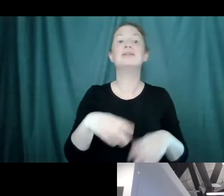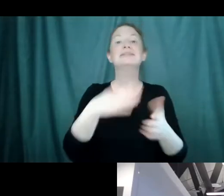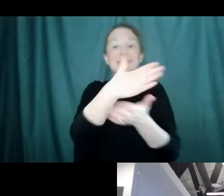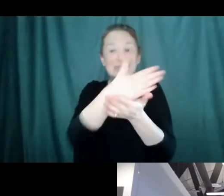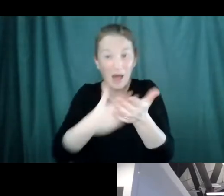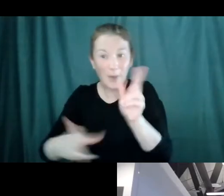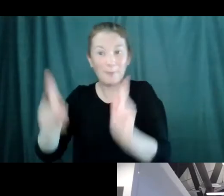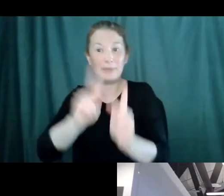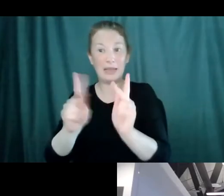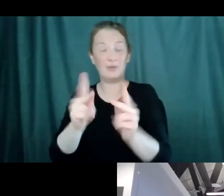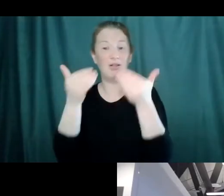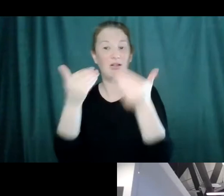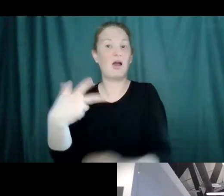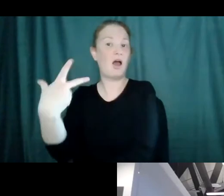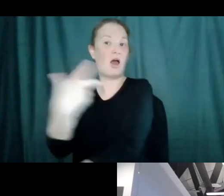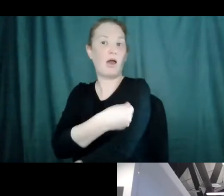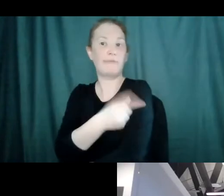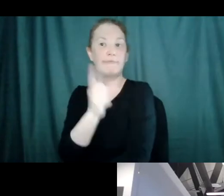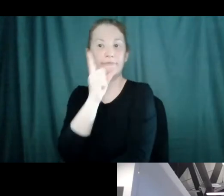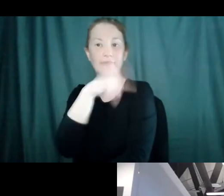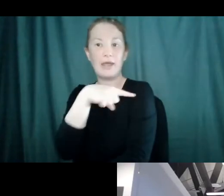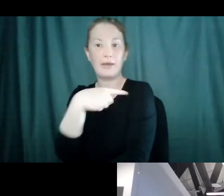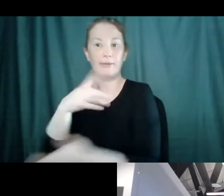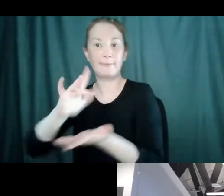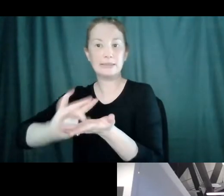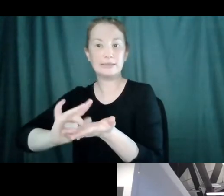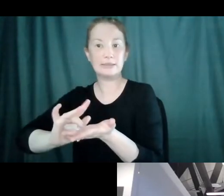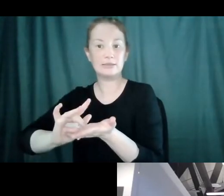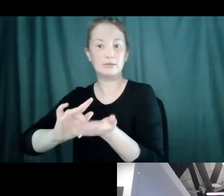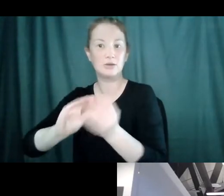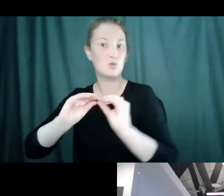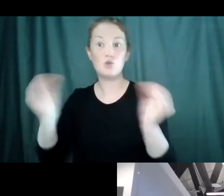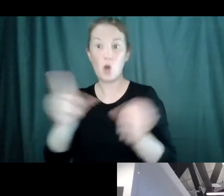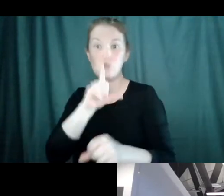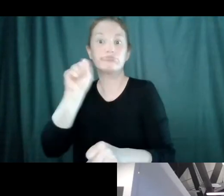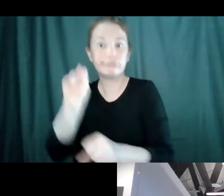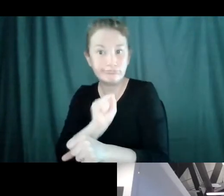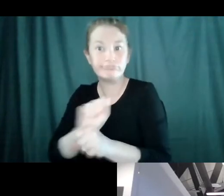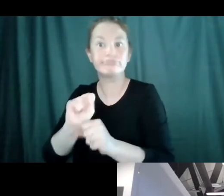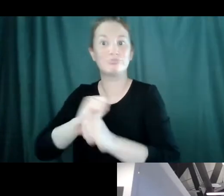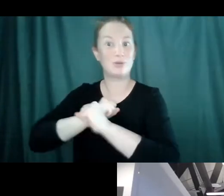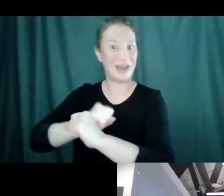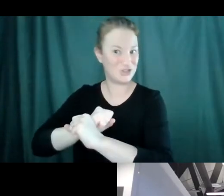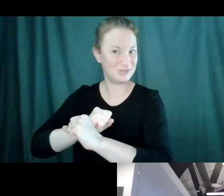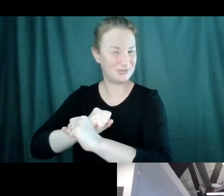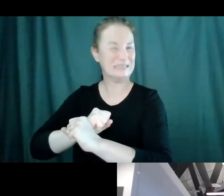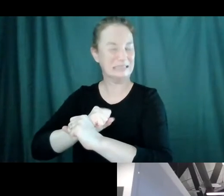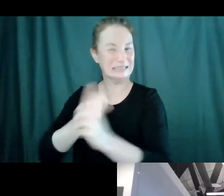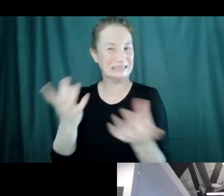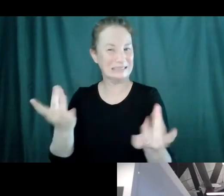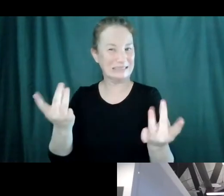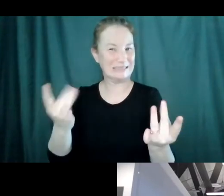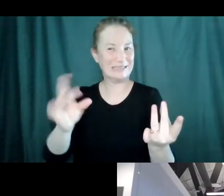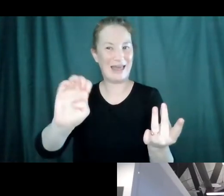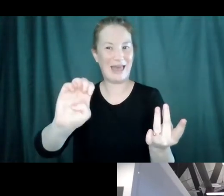be your comparison. They don't have any protection. That's ethically dangerous. And